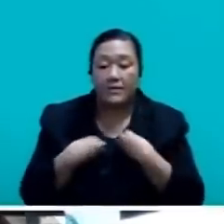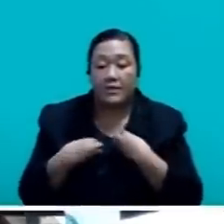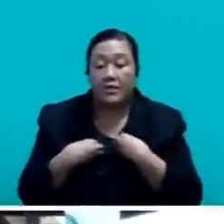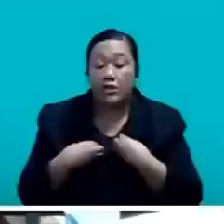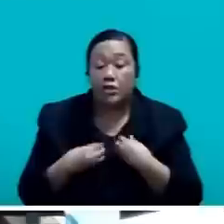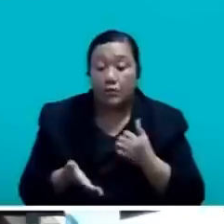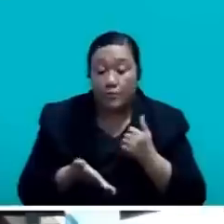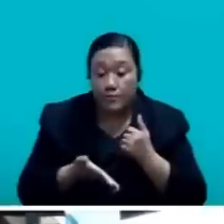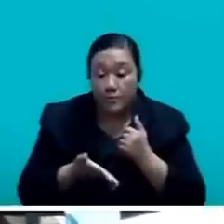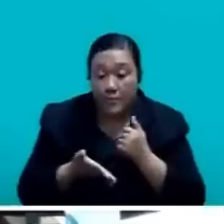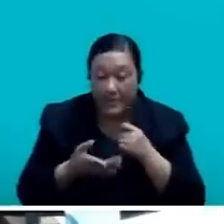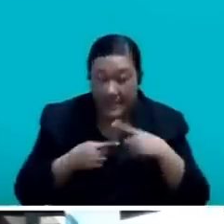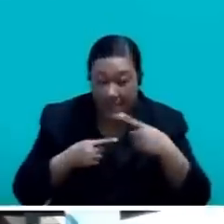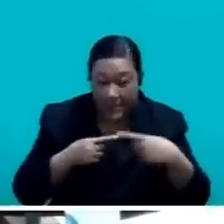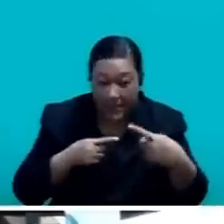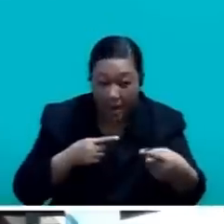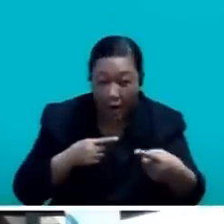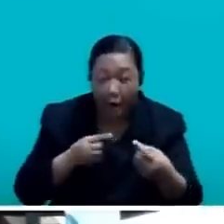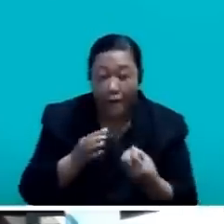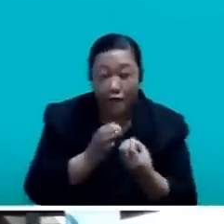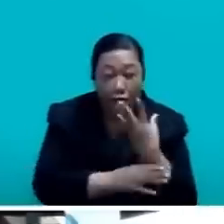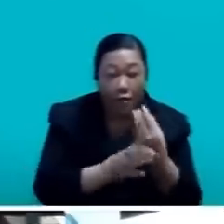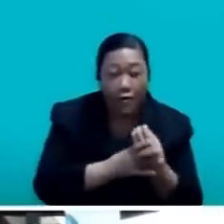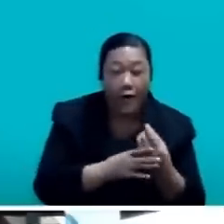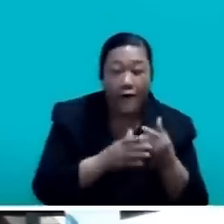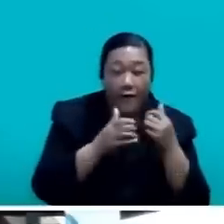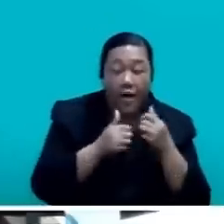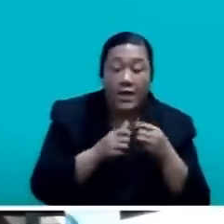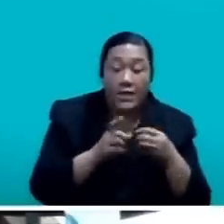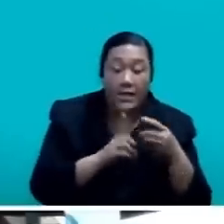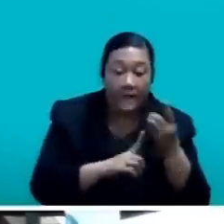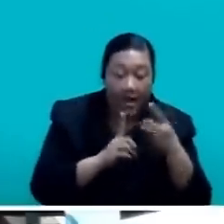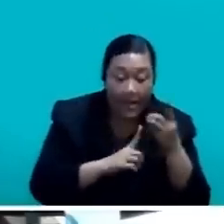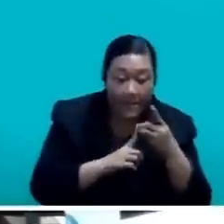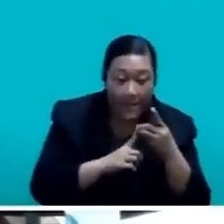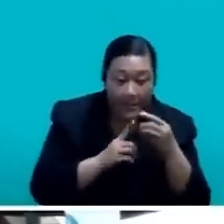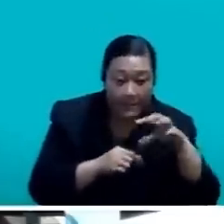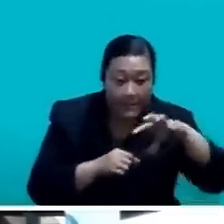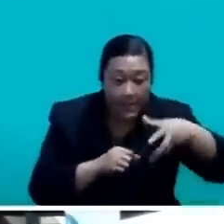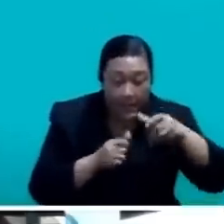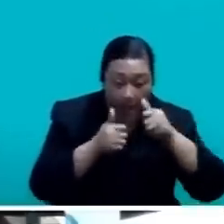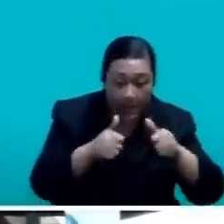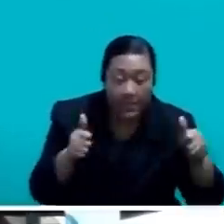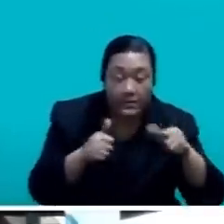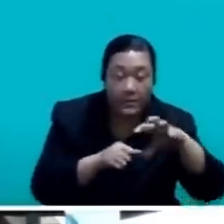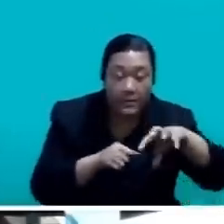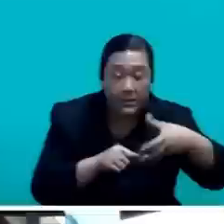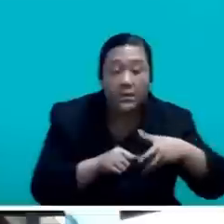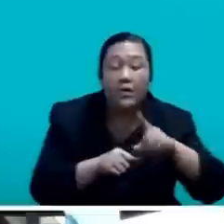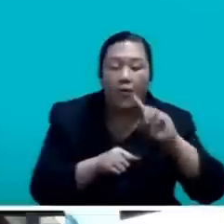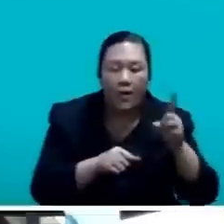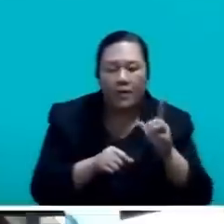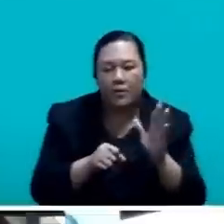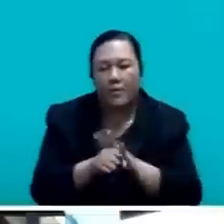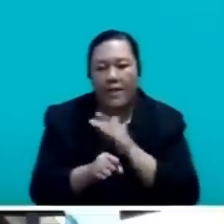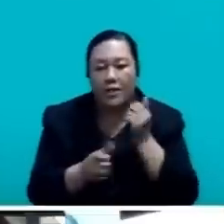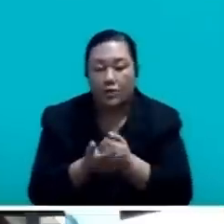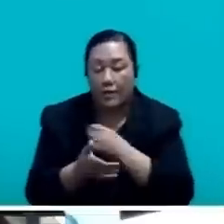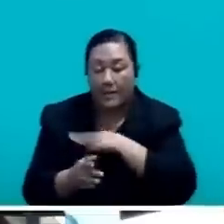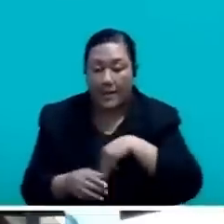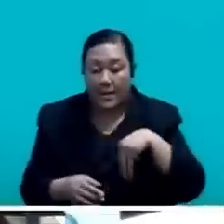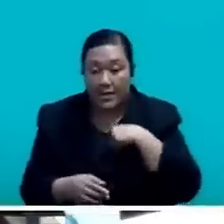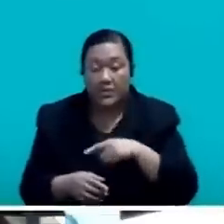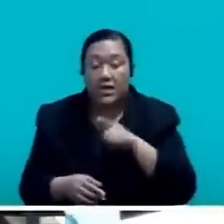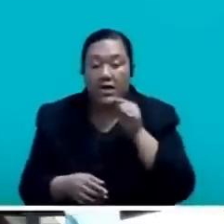development and growth of the agricultural sector and agro-processing, the Ministry will continue to speed up the process